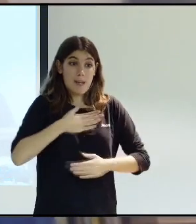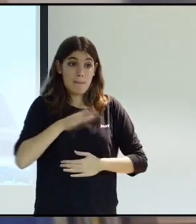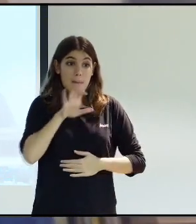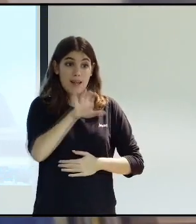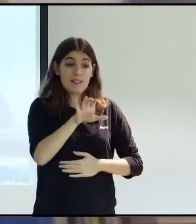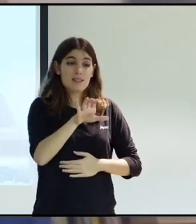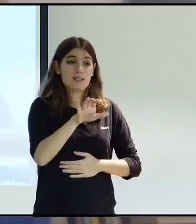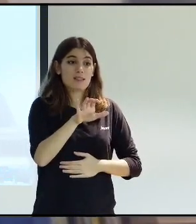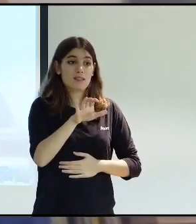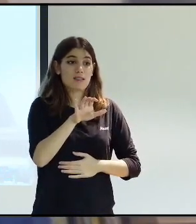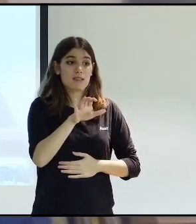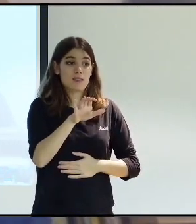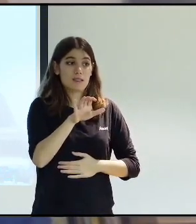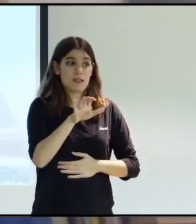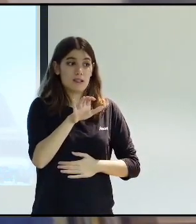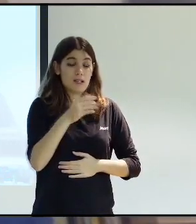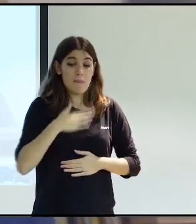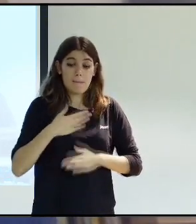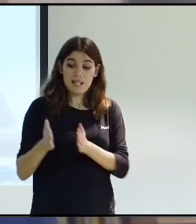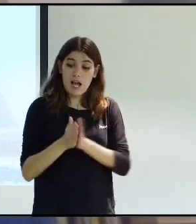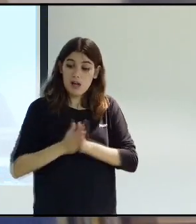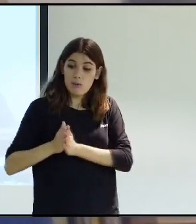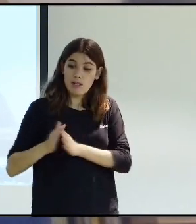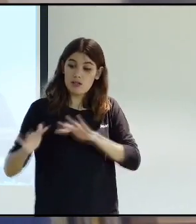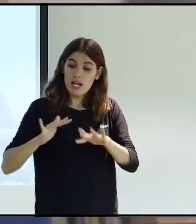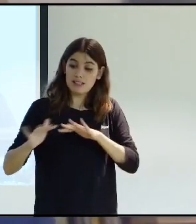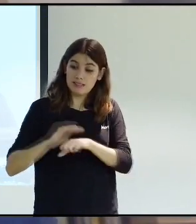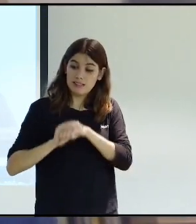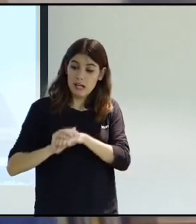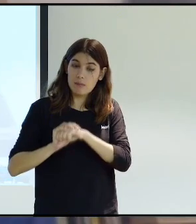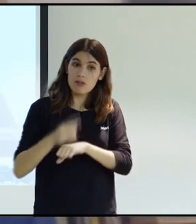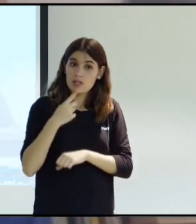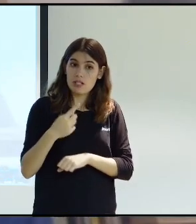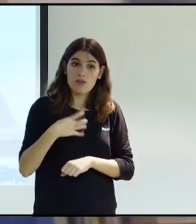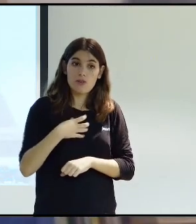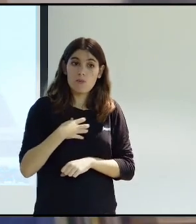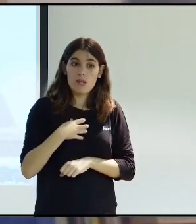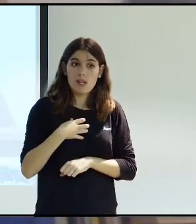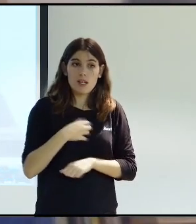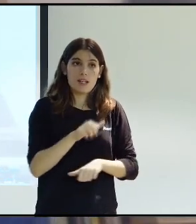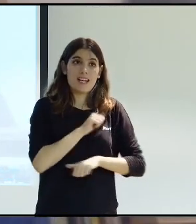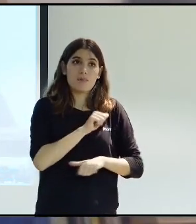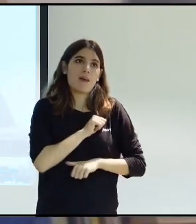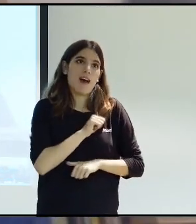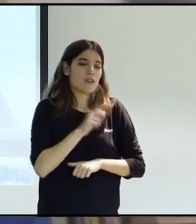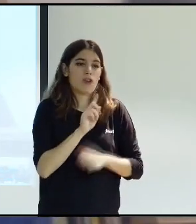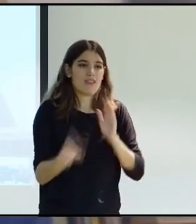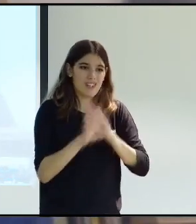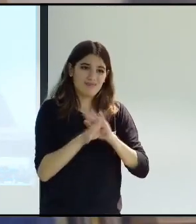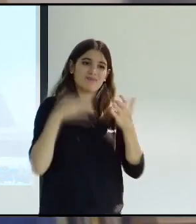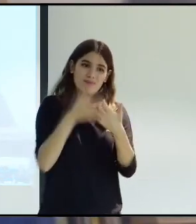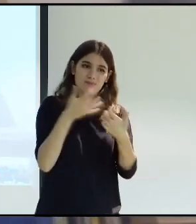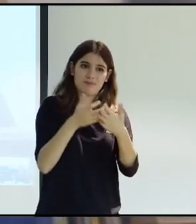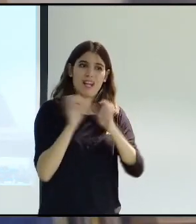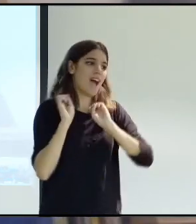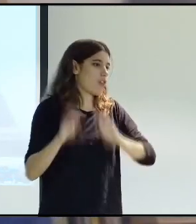So in my country, independent living, my activist friends, well, we can no longer, we have